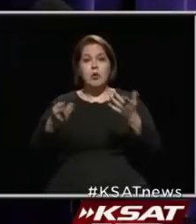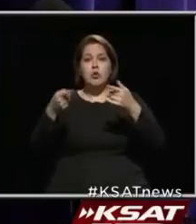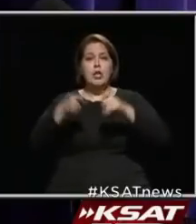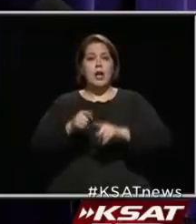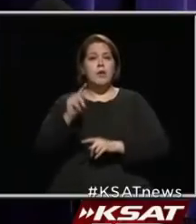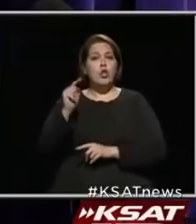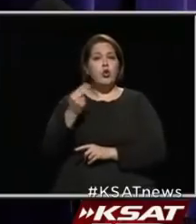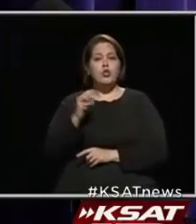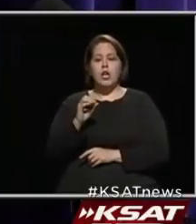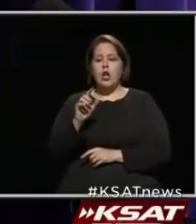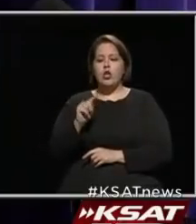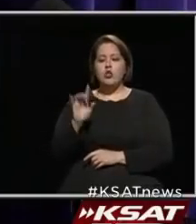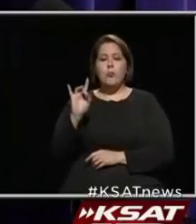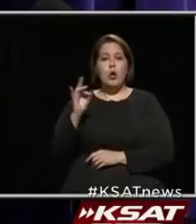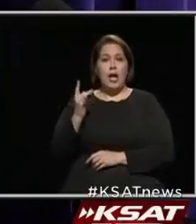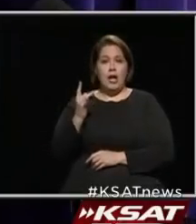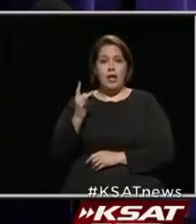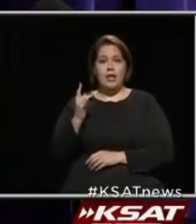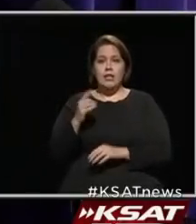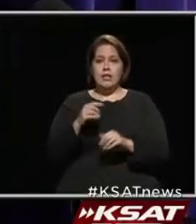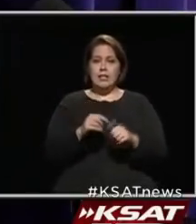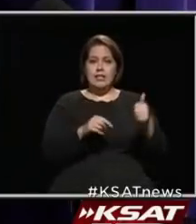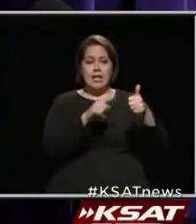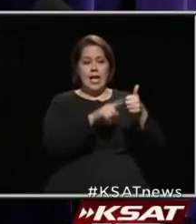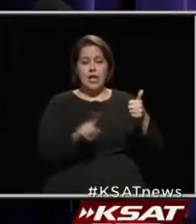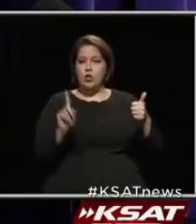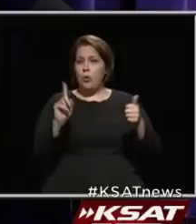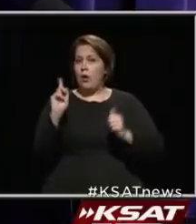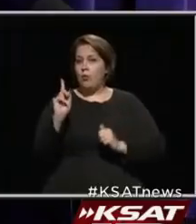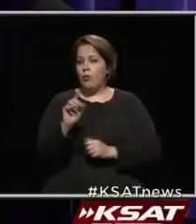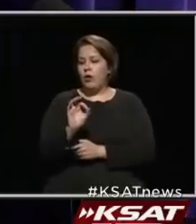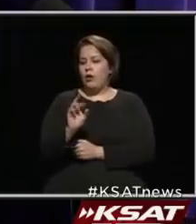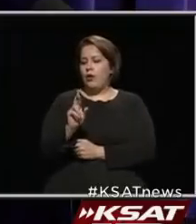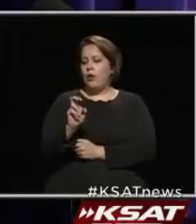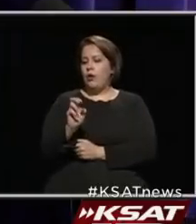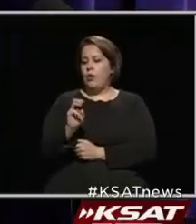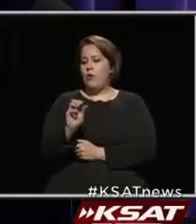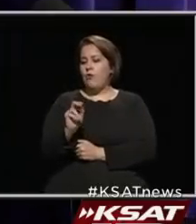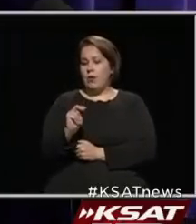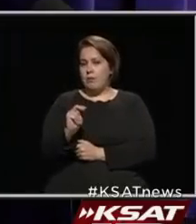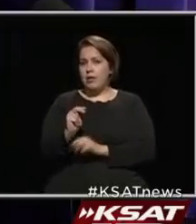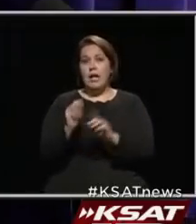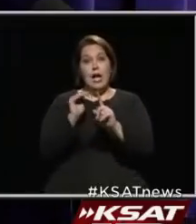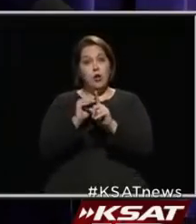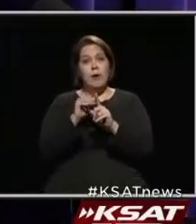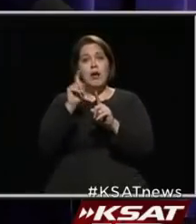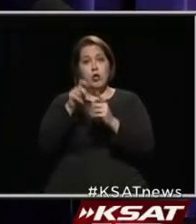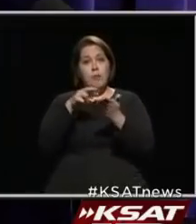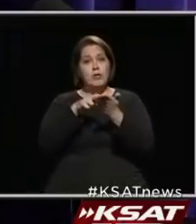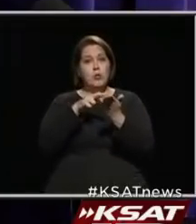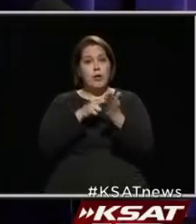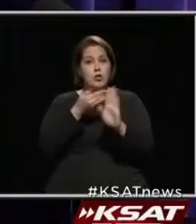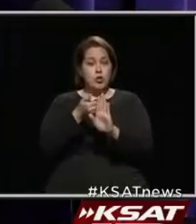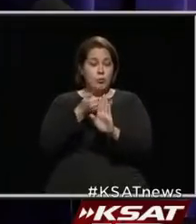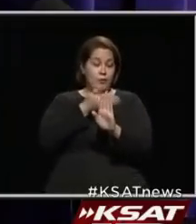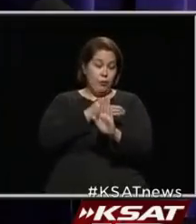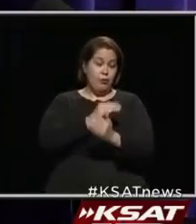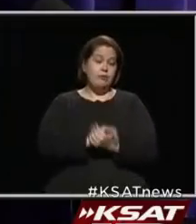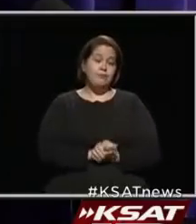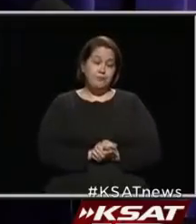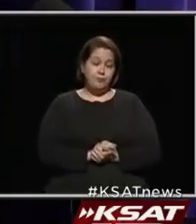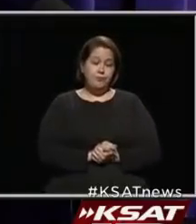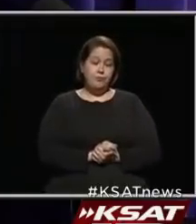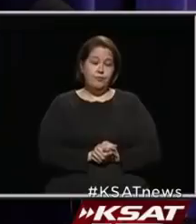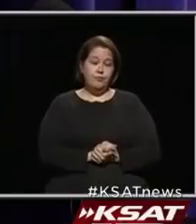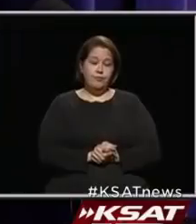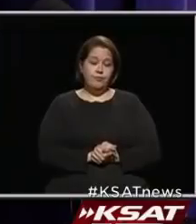on Thursday, October 8th from 10 to 1 at the Freeman. And a reminder is that you must register in advance as well for that